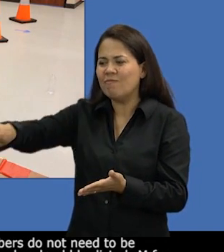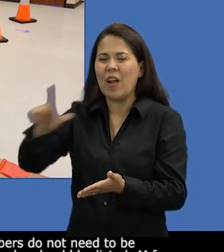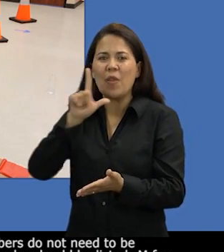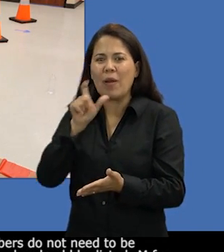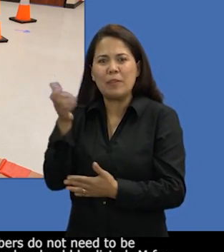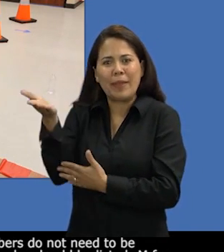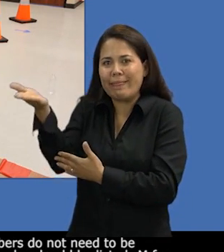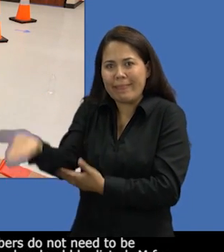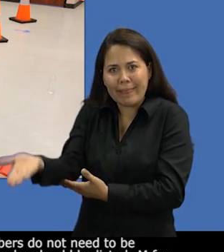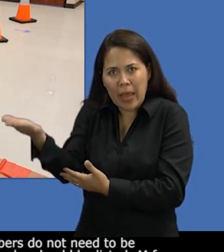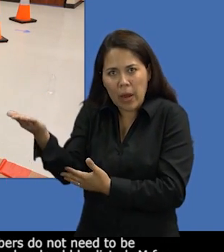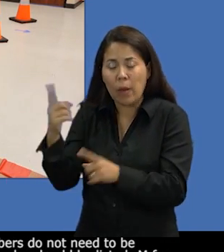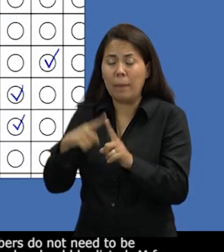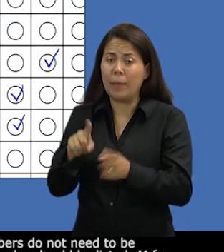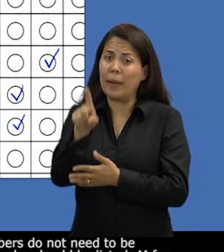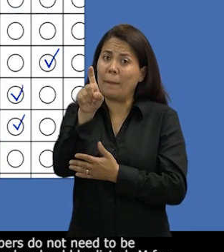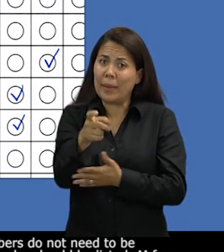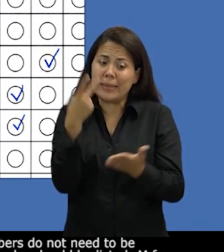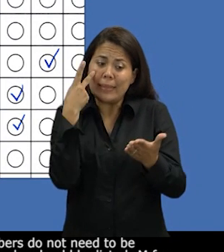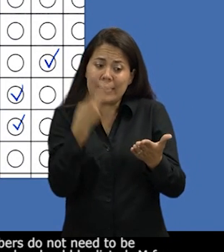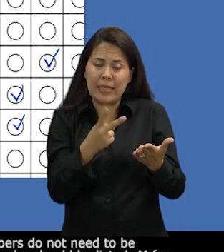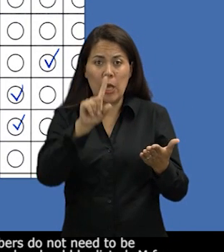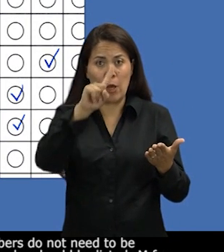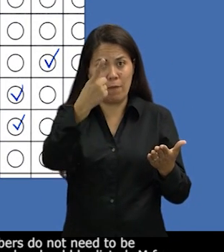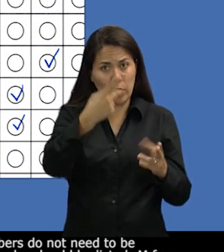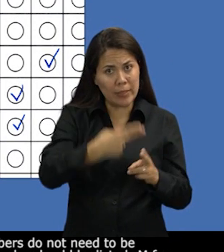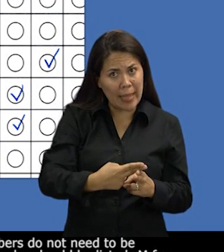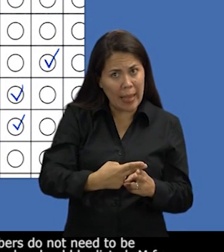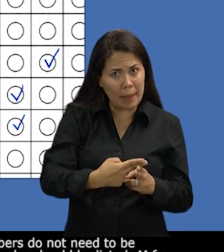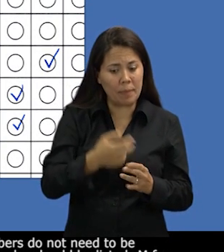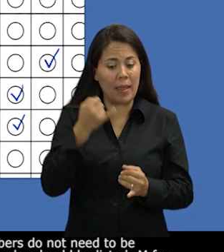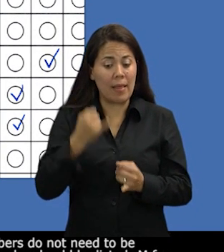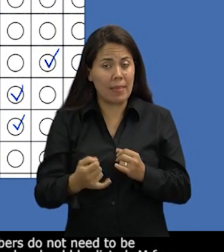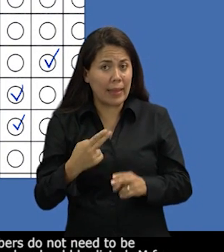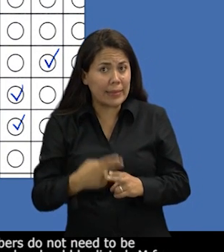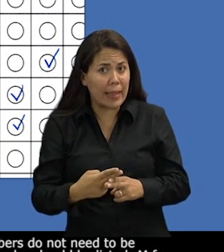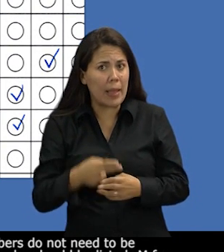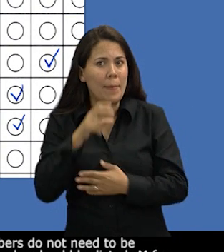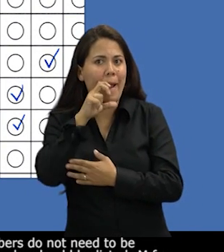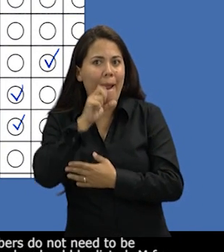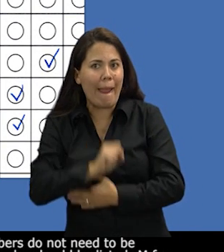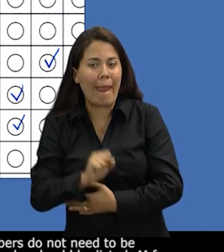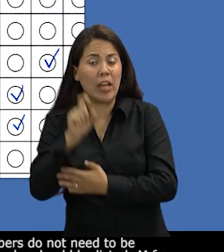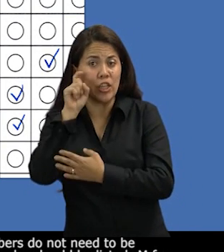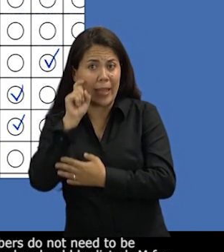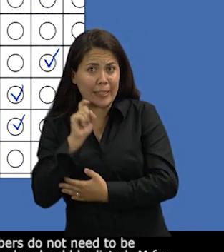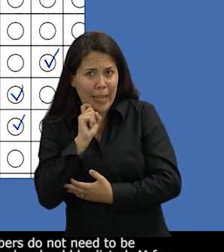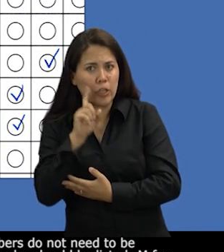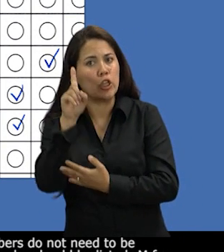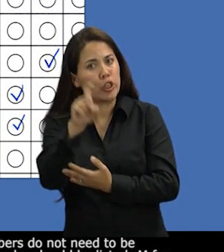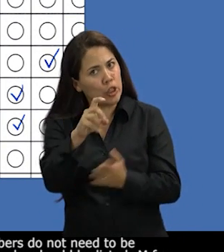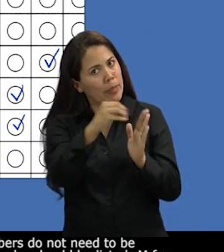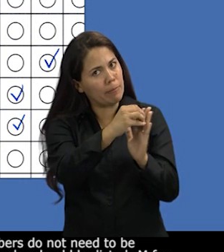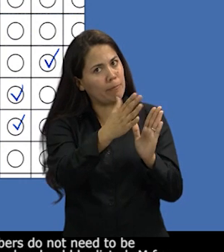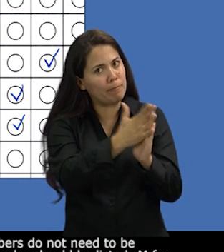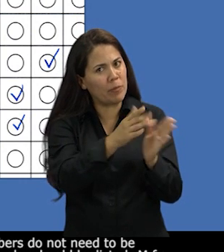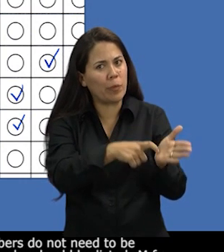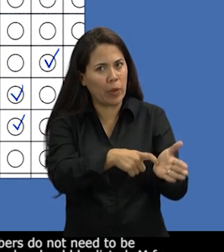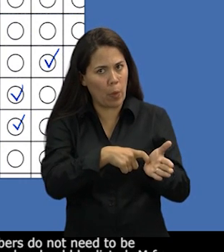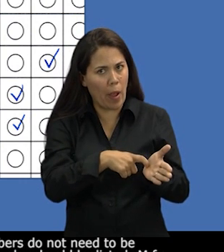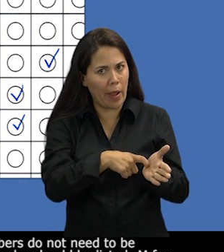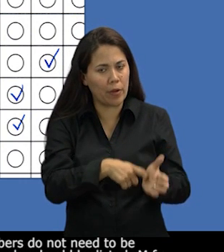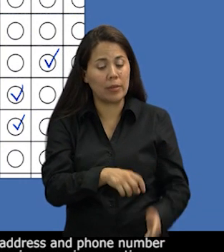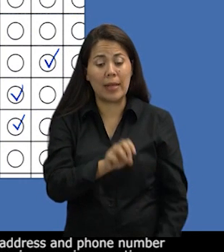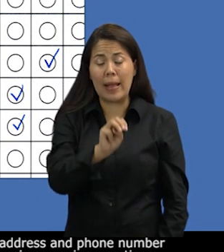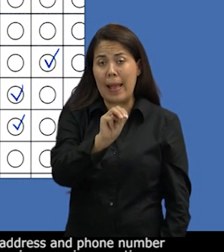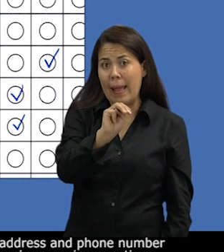need to be present, but their first and last name, age, and gender should be listed. M